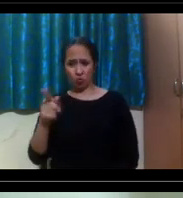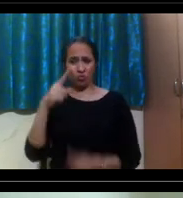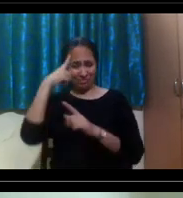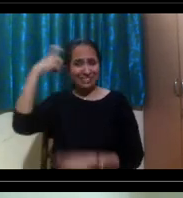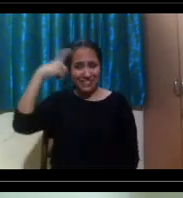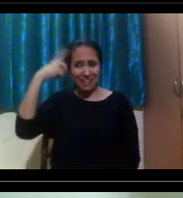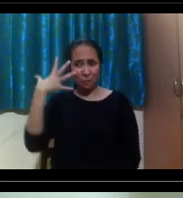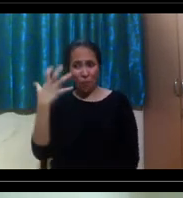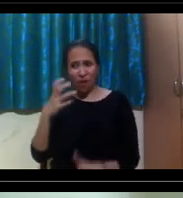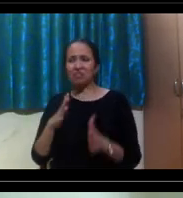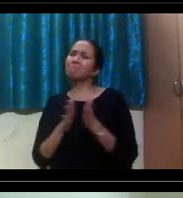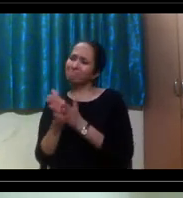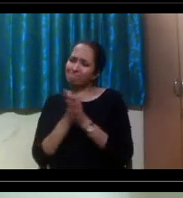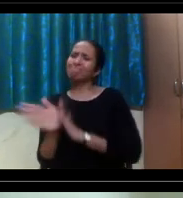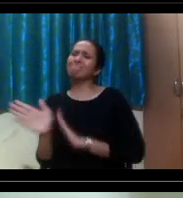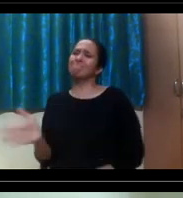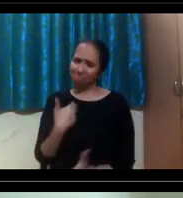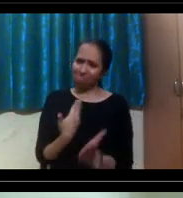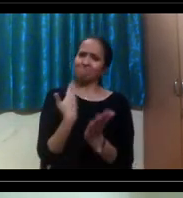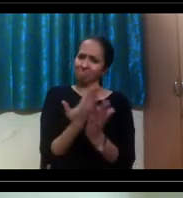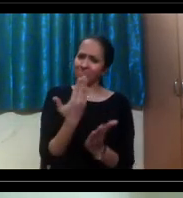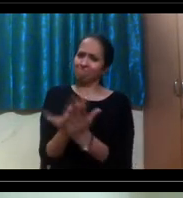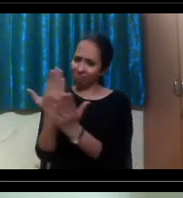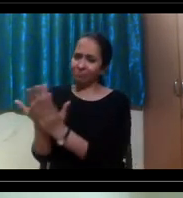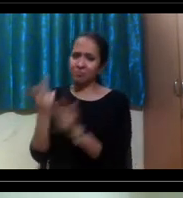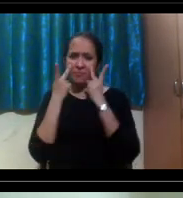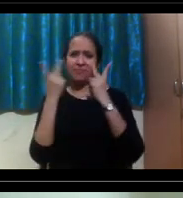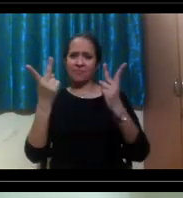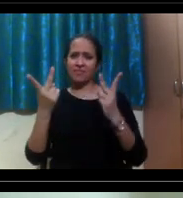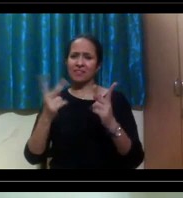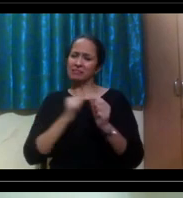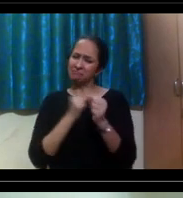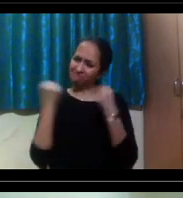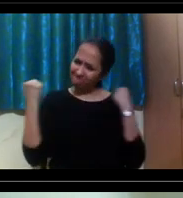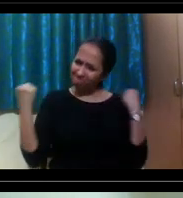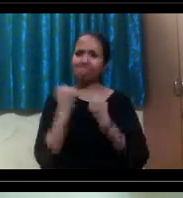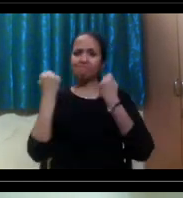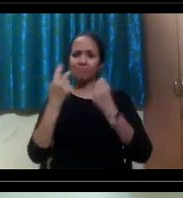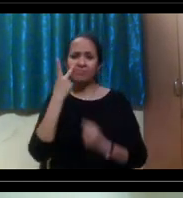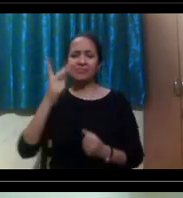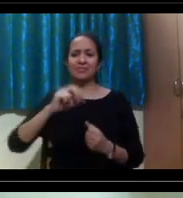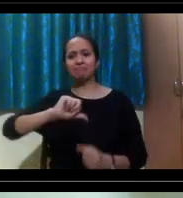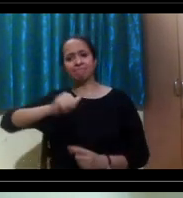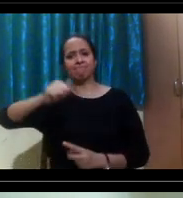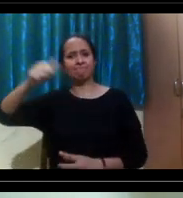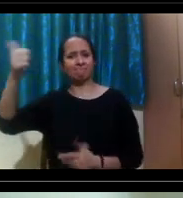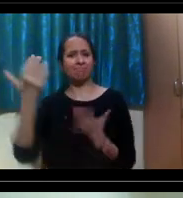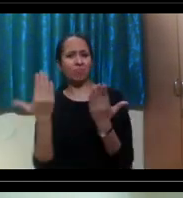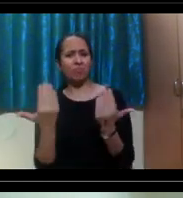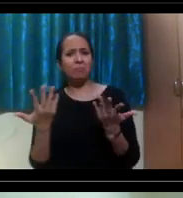go for it and you should try your best to try and get to wherever you want to.